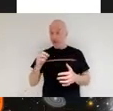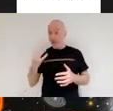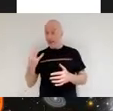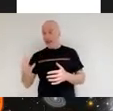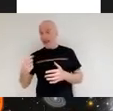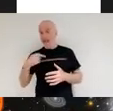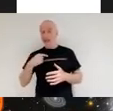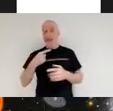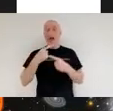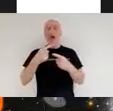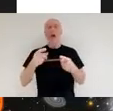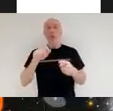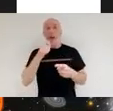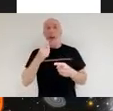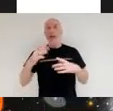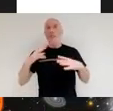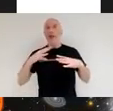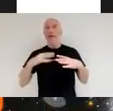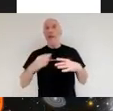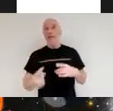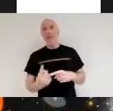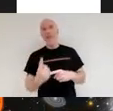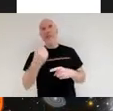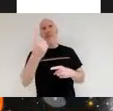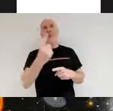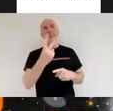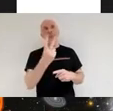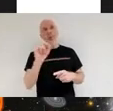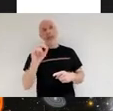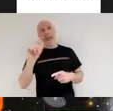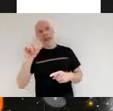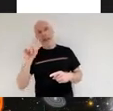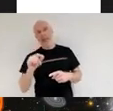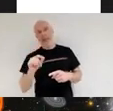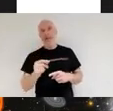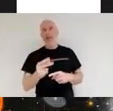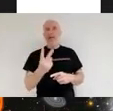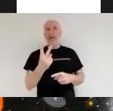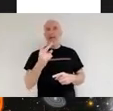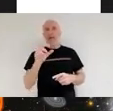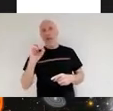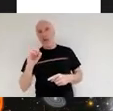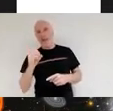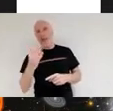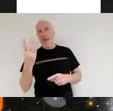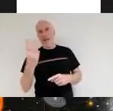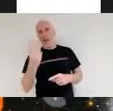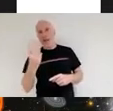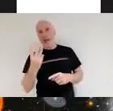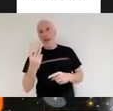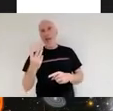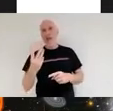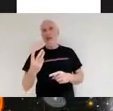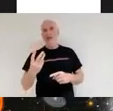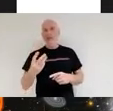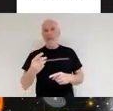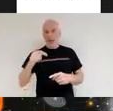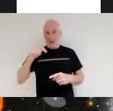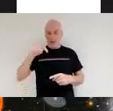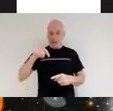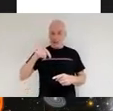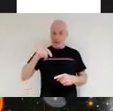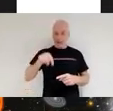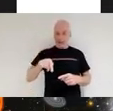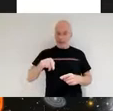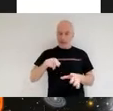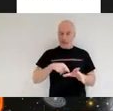2011 it will launch in 2013 and it this has been a very tense year in terms